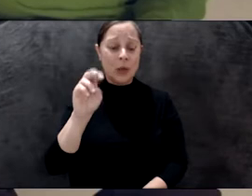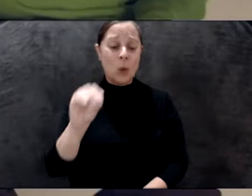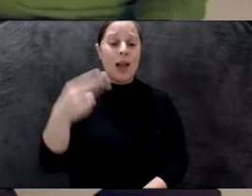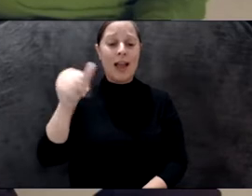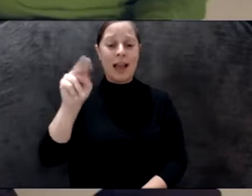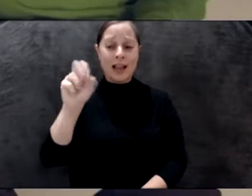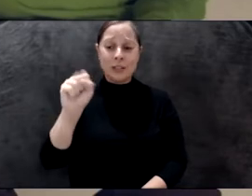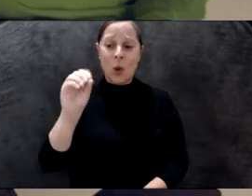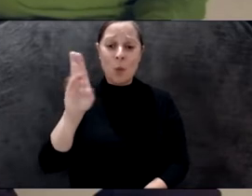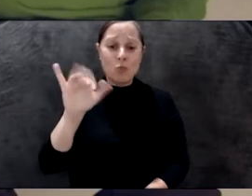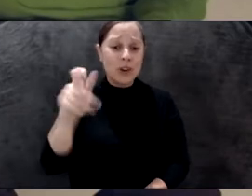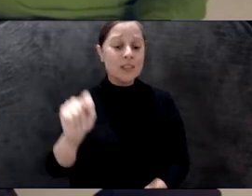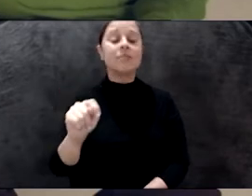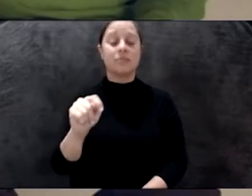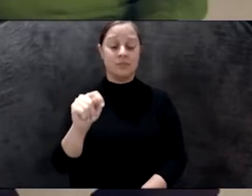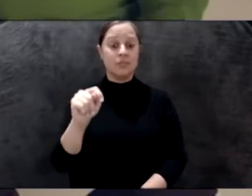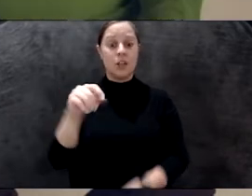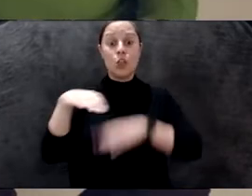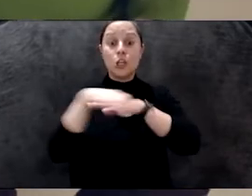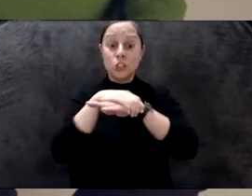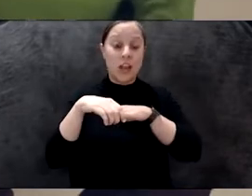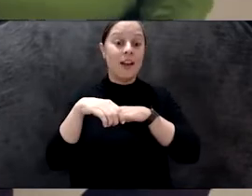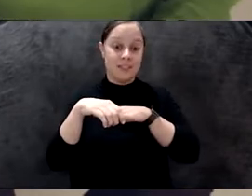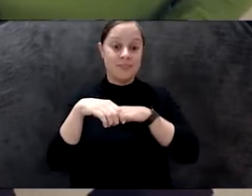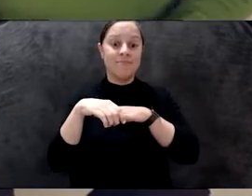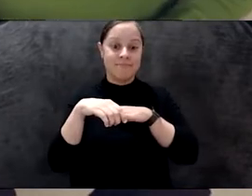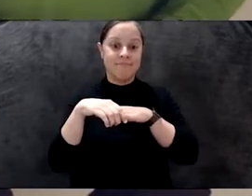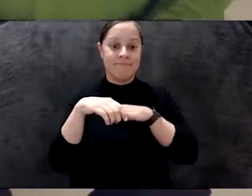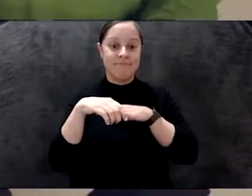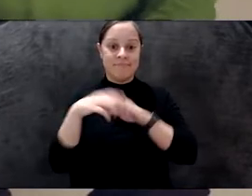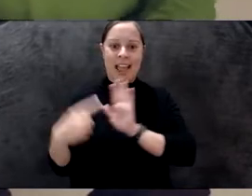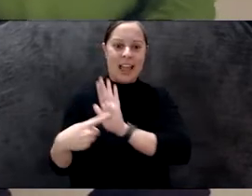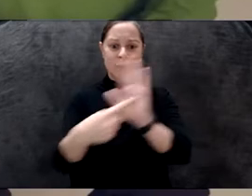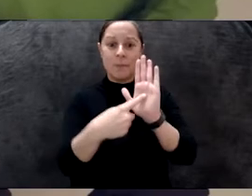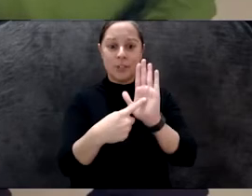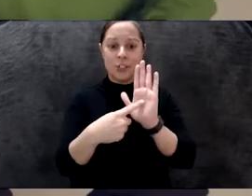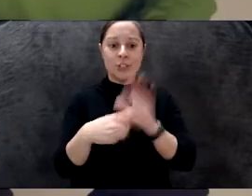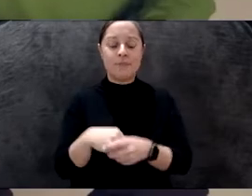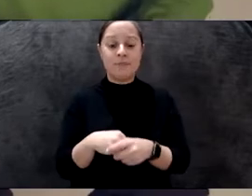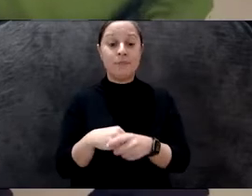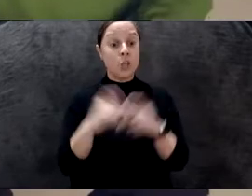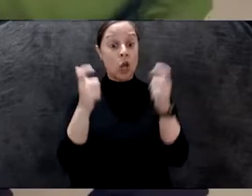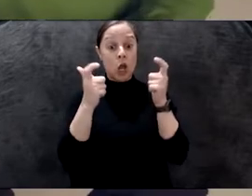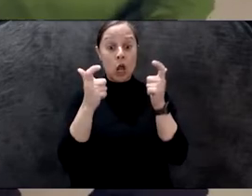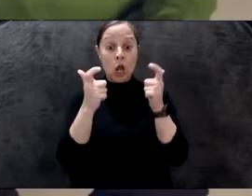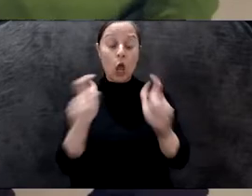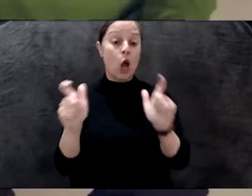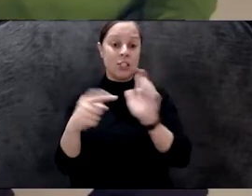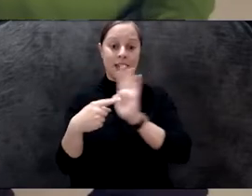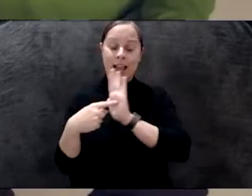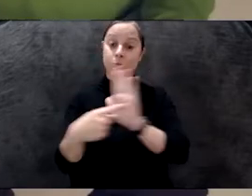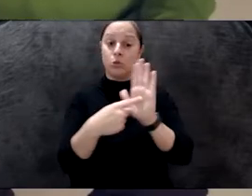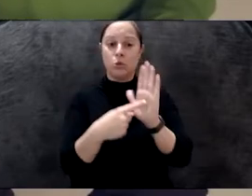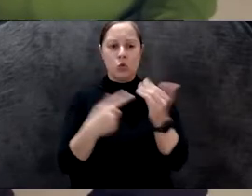the Shed's exhibition, Free the Air, which is a large exhibition of new and recent work